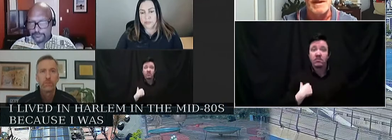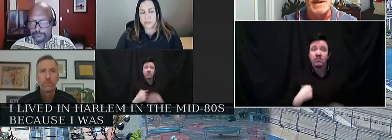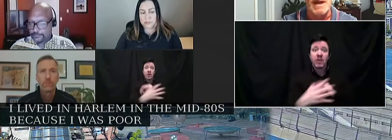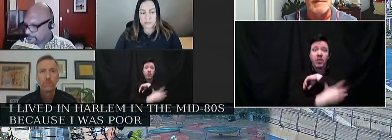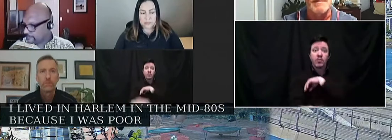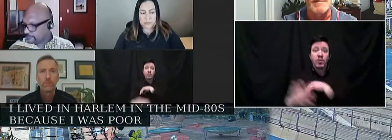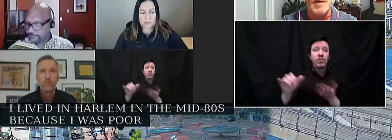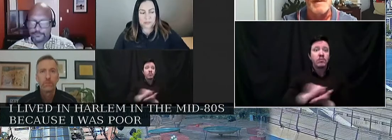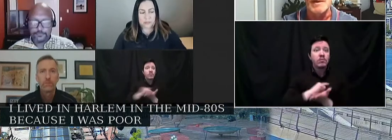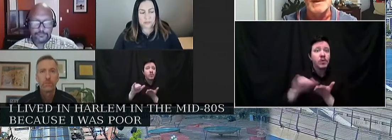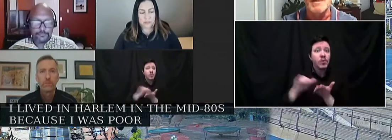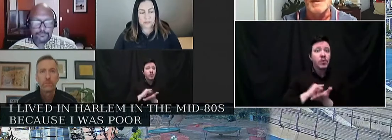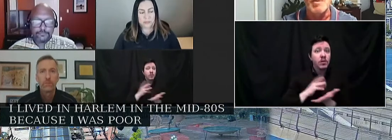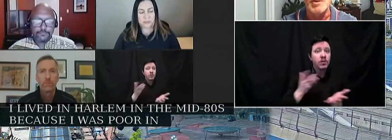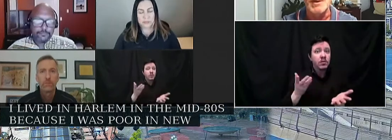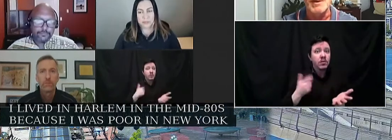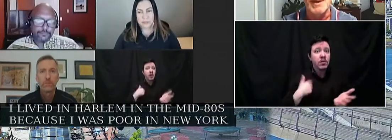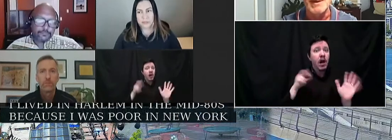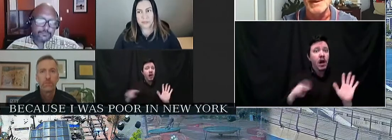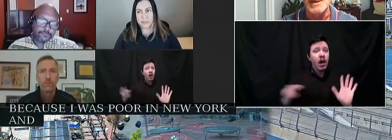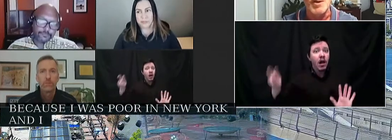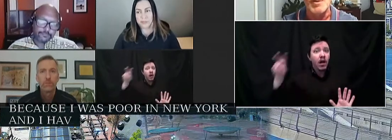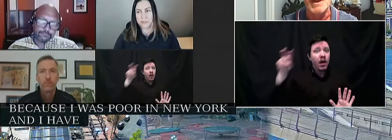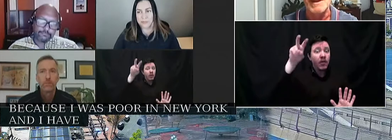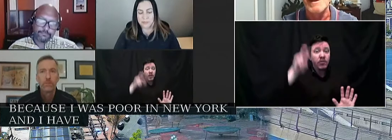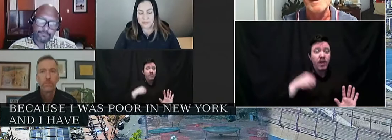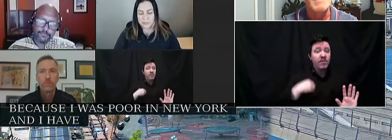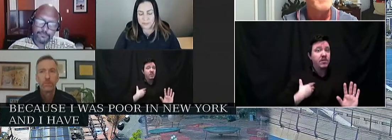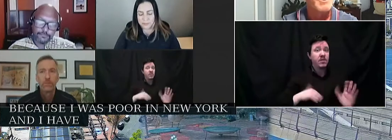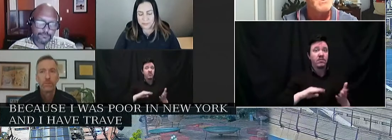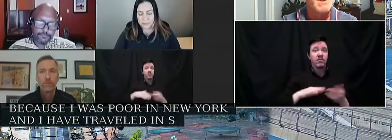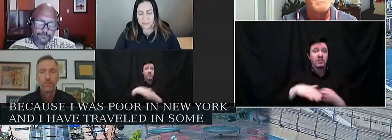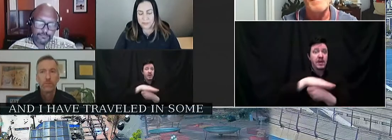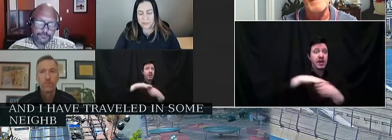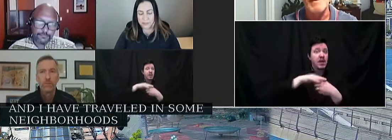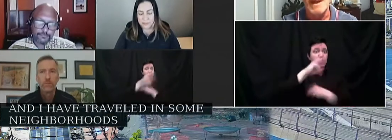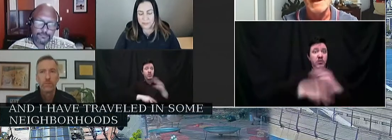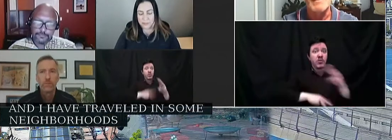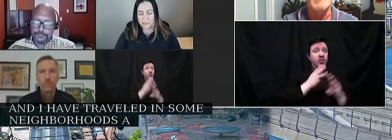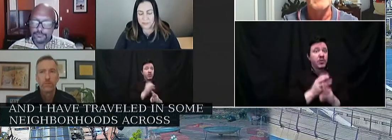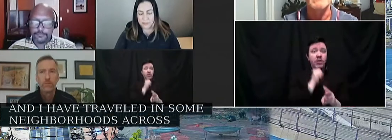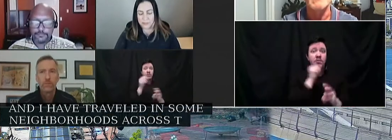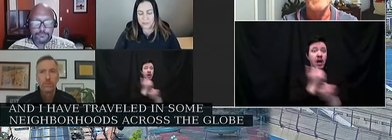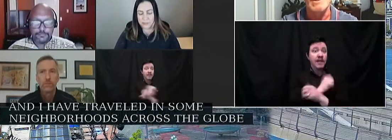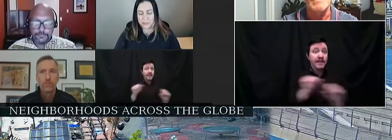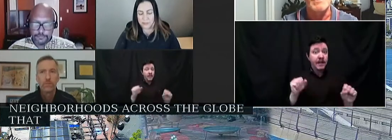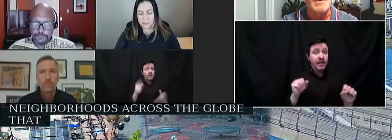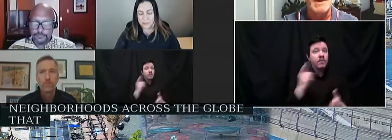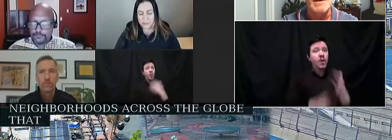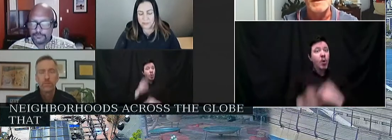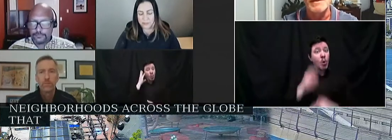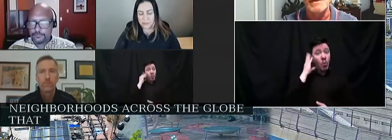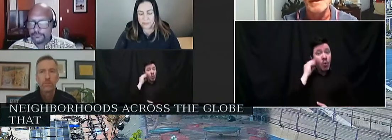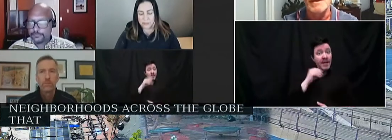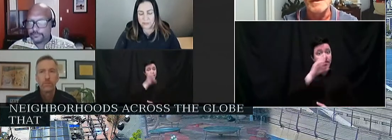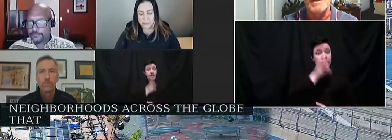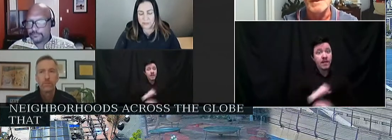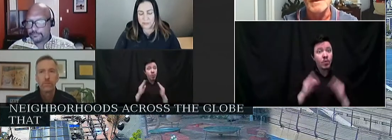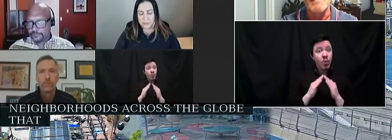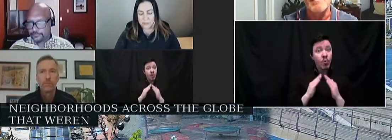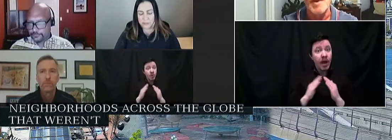I've traveled in some neighborhoods across the globe that weren't safe. What I experienced walking around Old Town